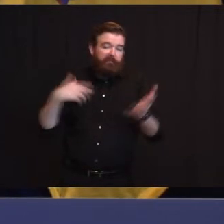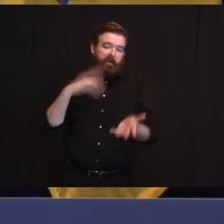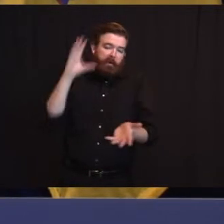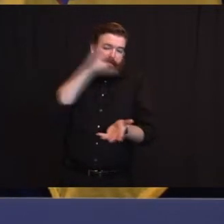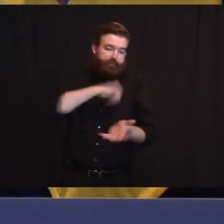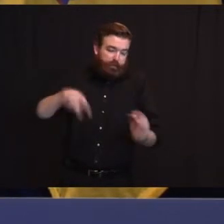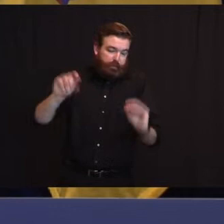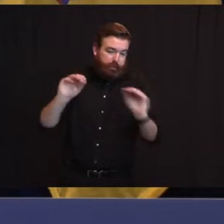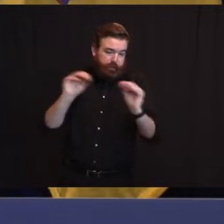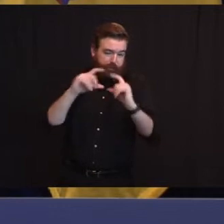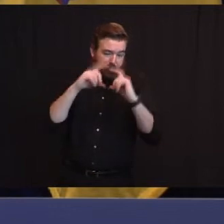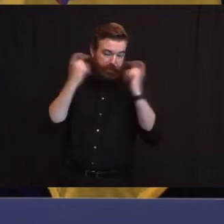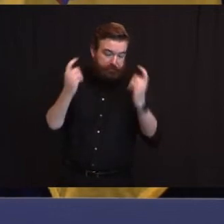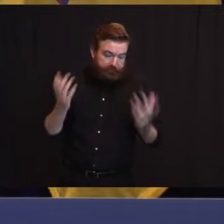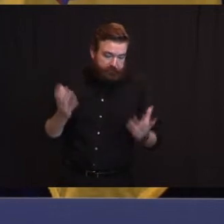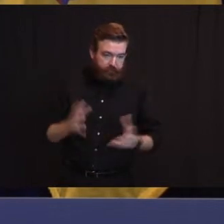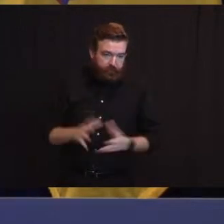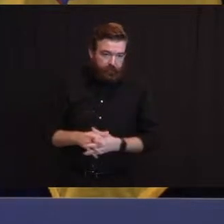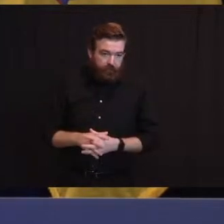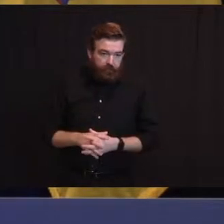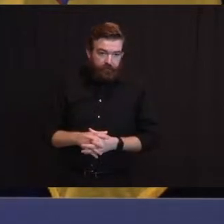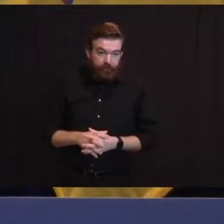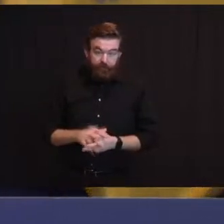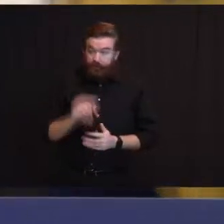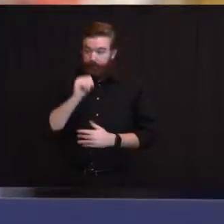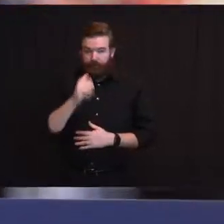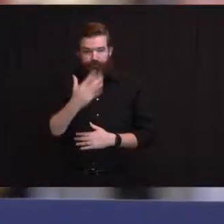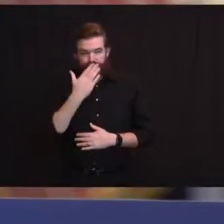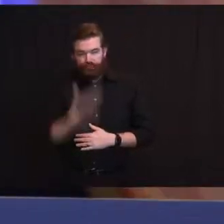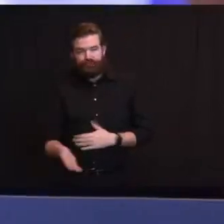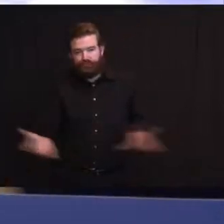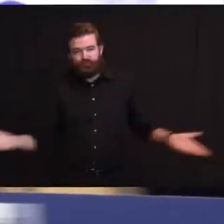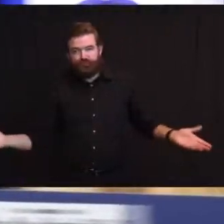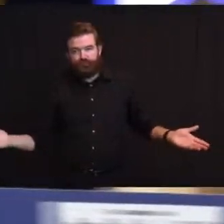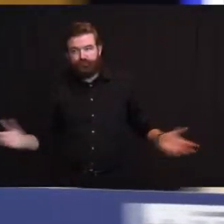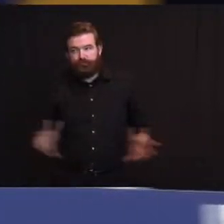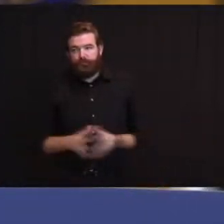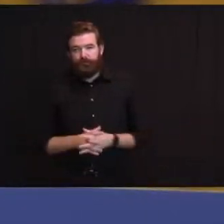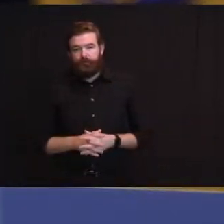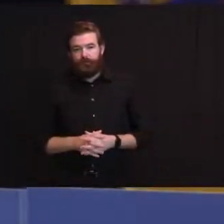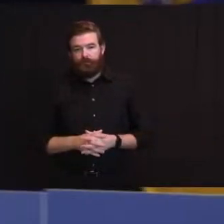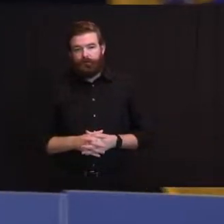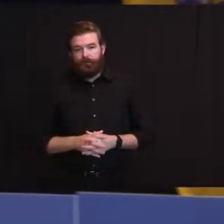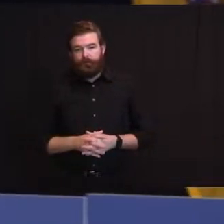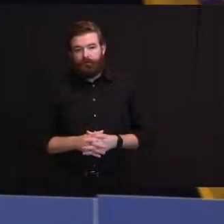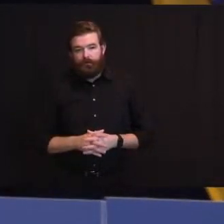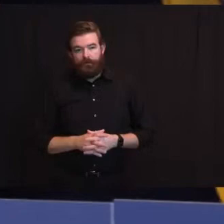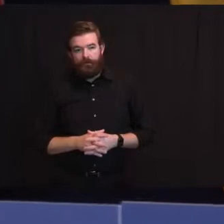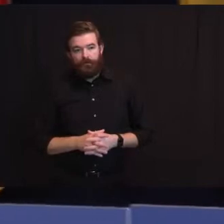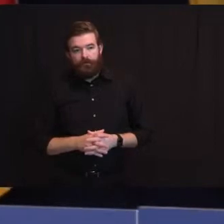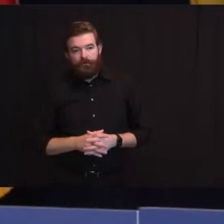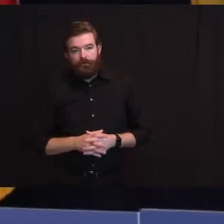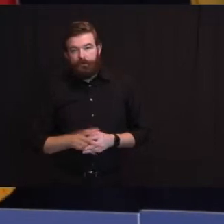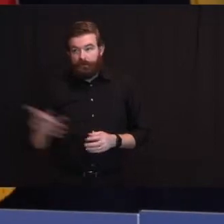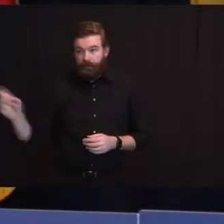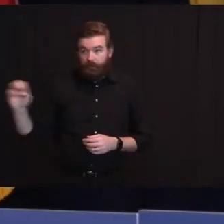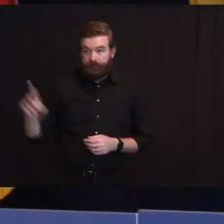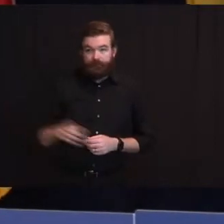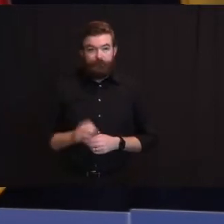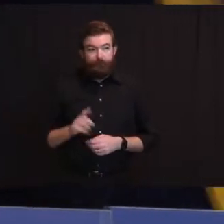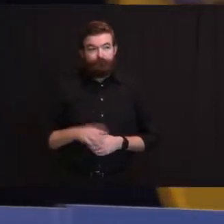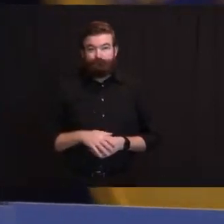is not, that's not a good fact set. Is that fair to say, Ed? That's fair to say, yes. Okay. I mean,